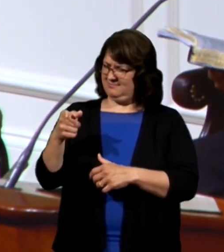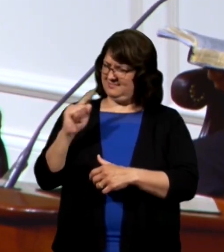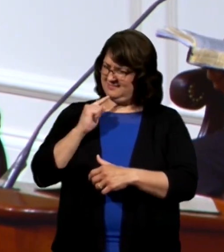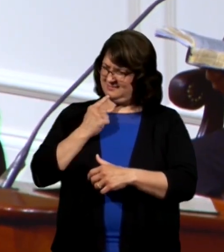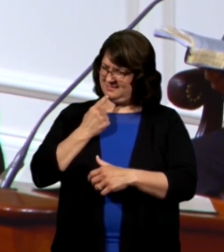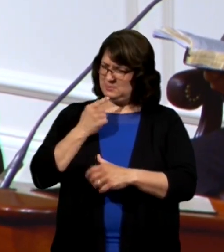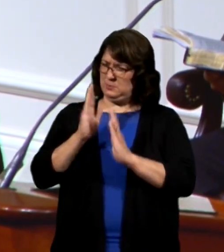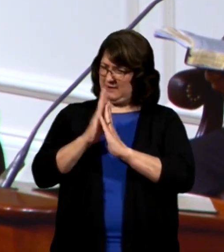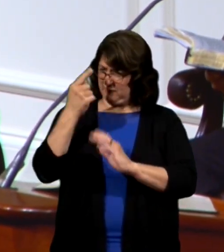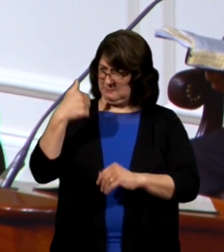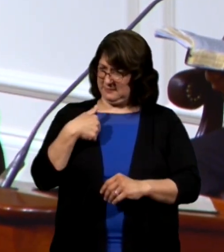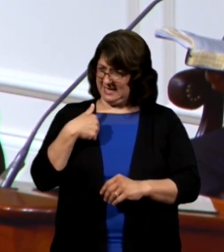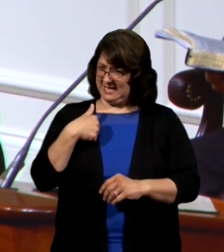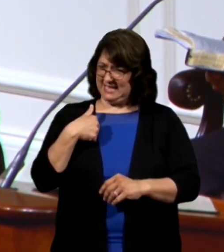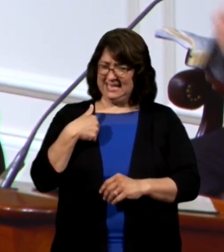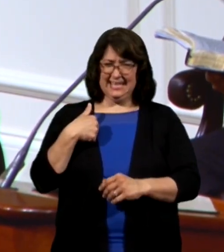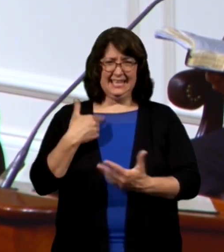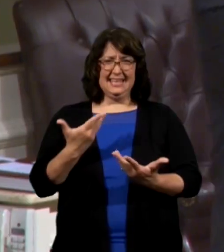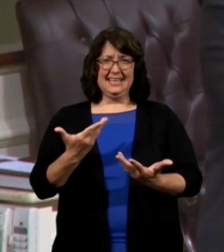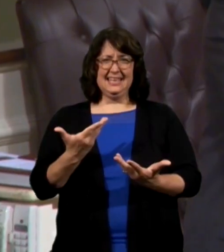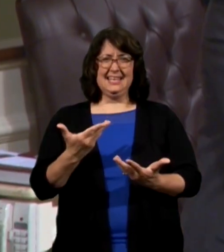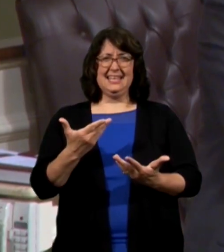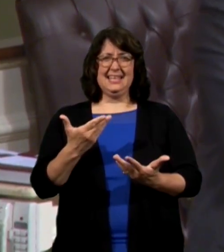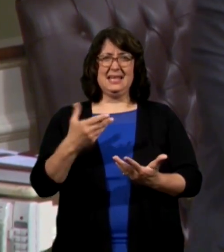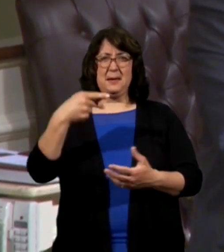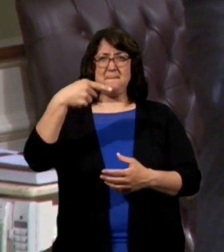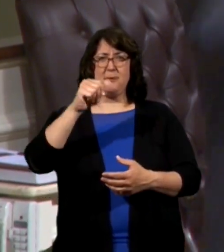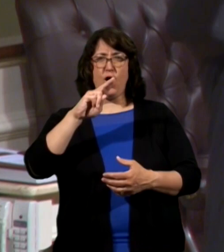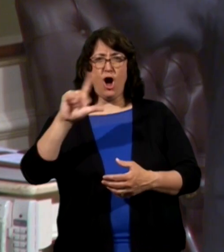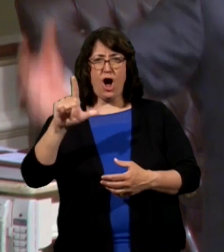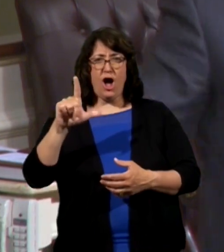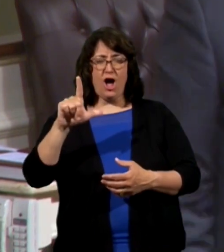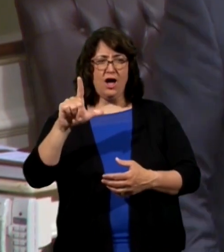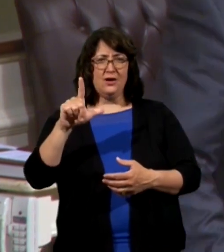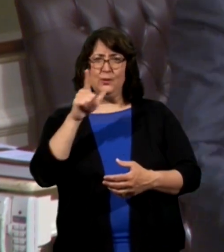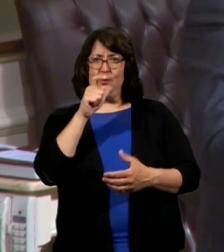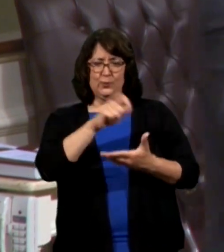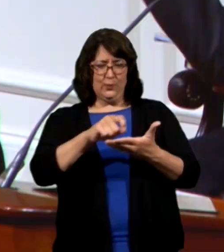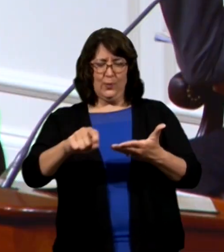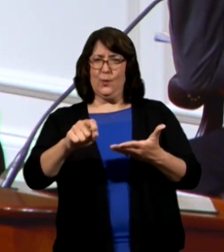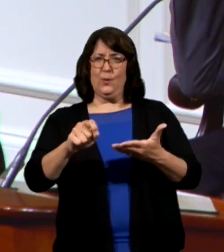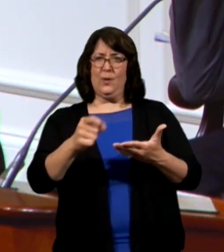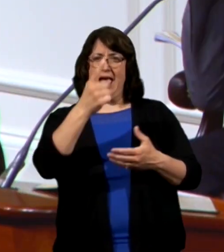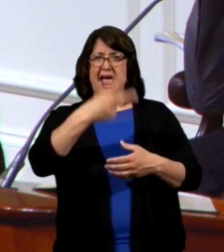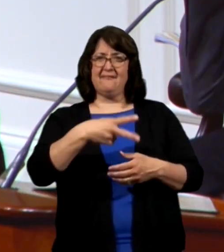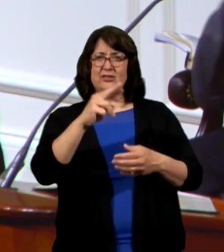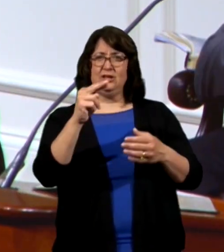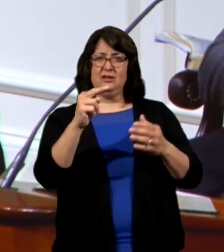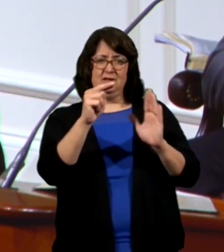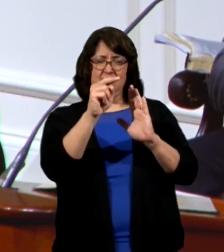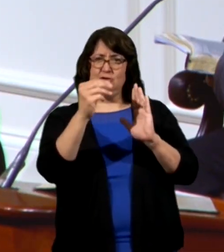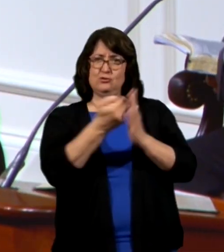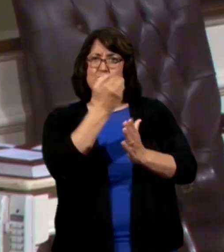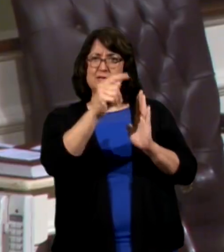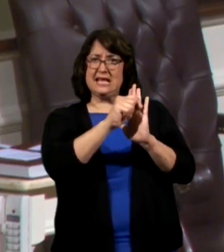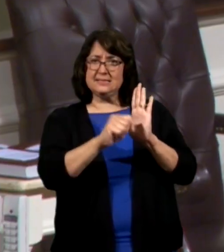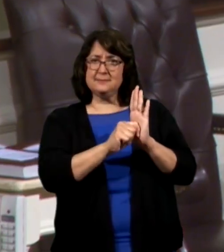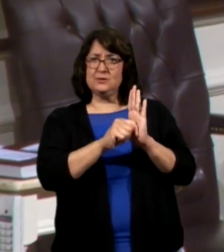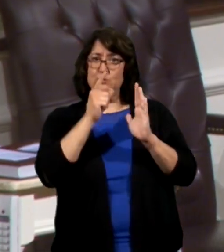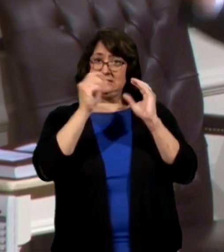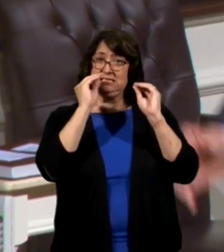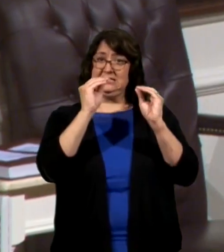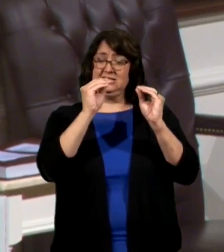Pray for me? I mean, the apostle, the one that's written half our New Testament, the one that's teaching,